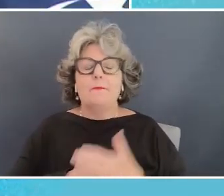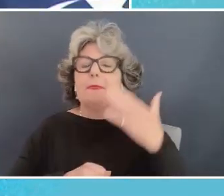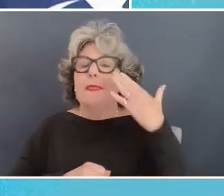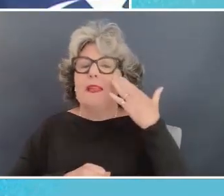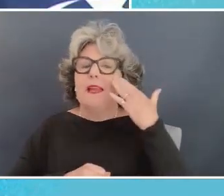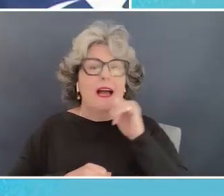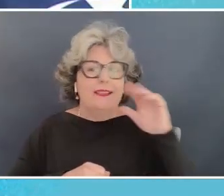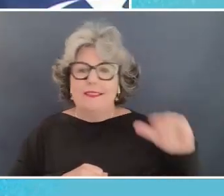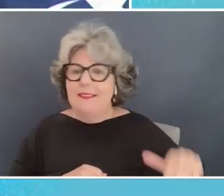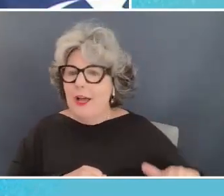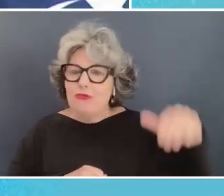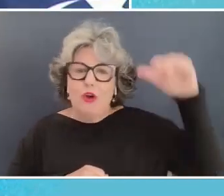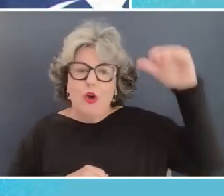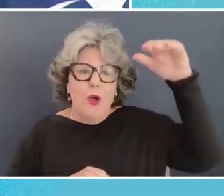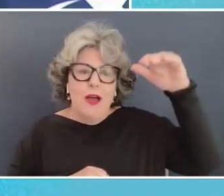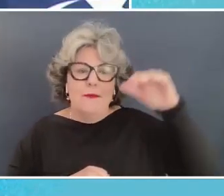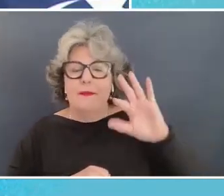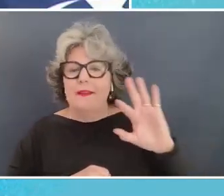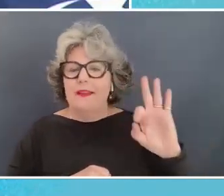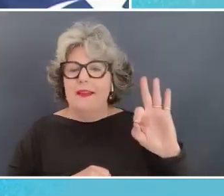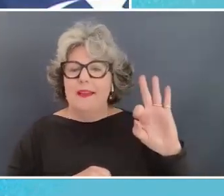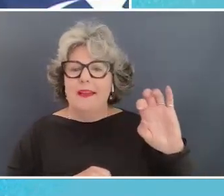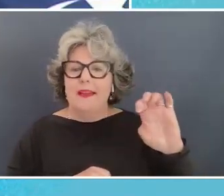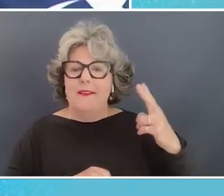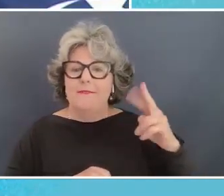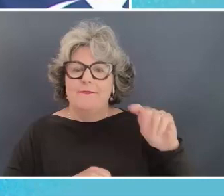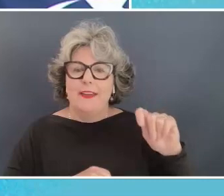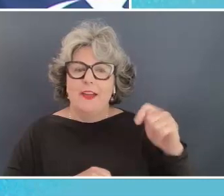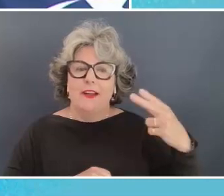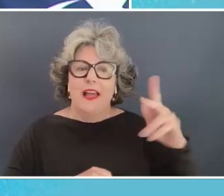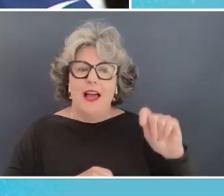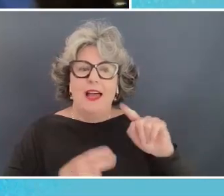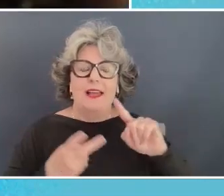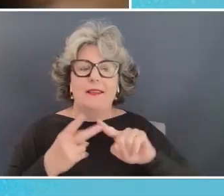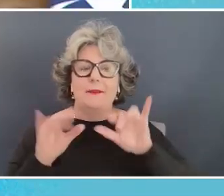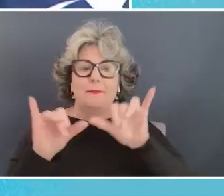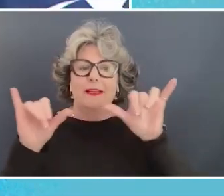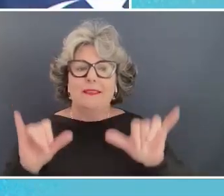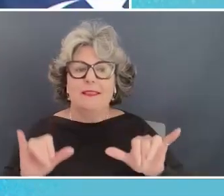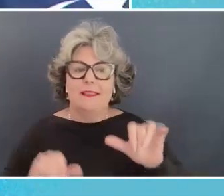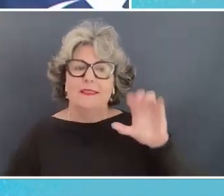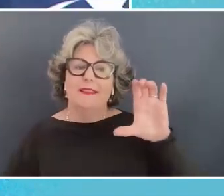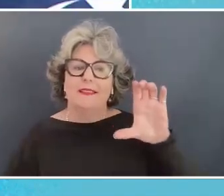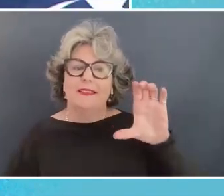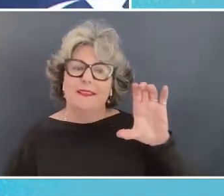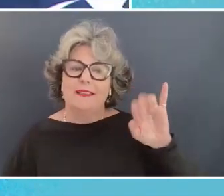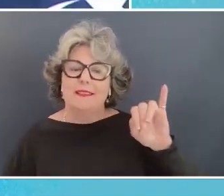up with the fahrenheit system so my reference system is uh celsius um